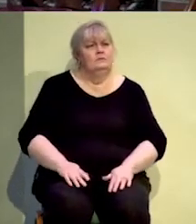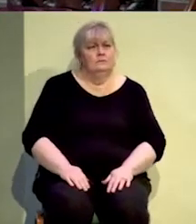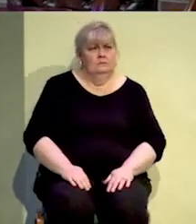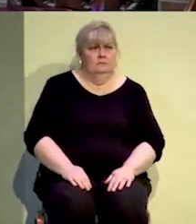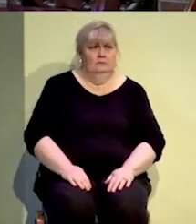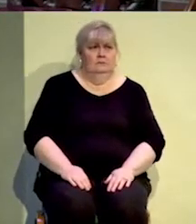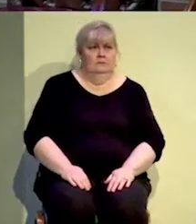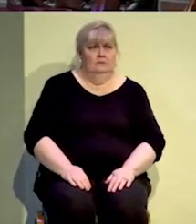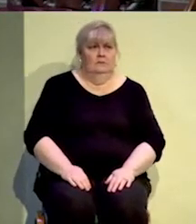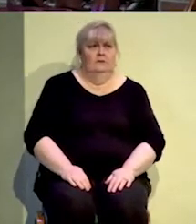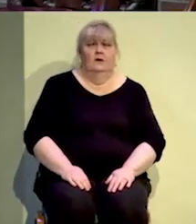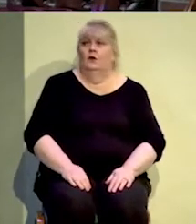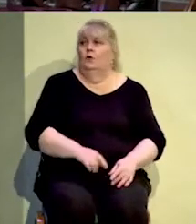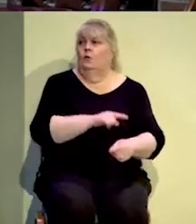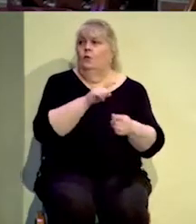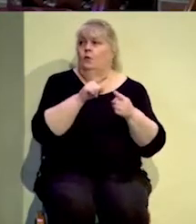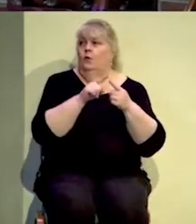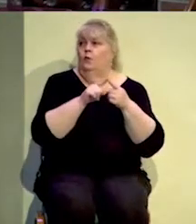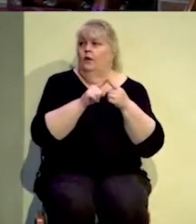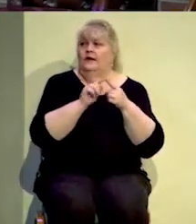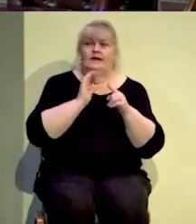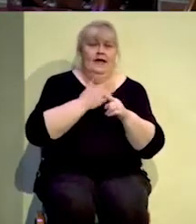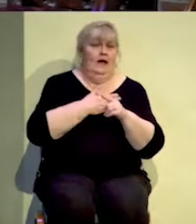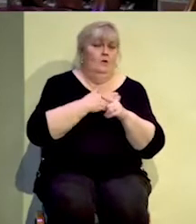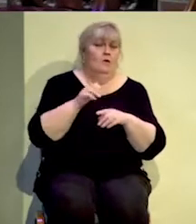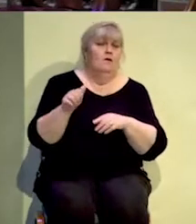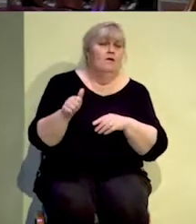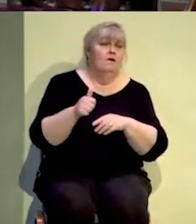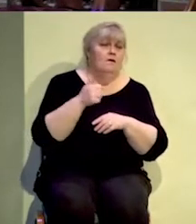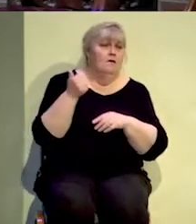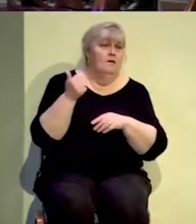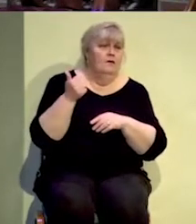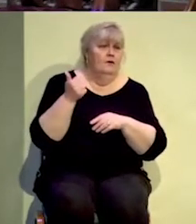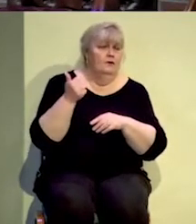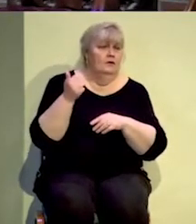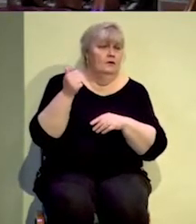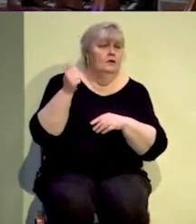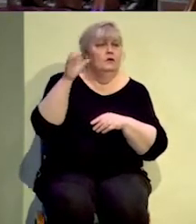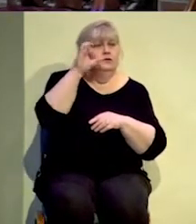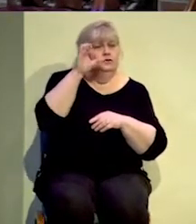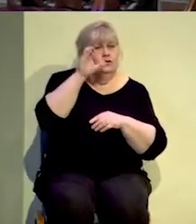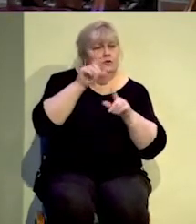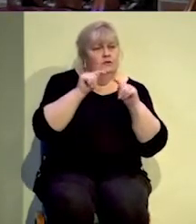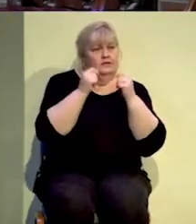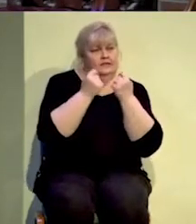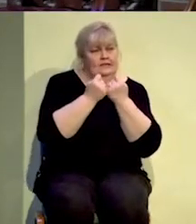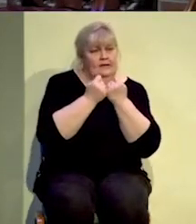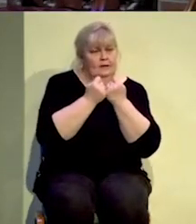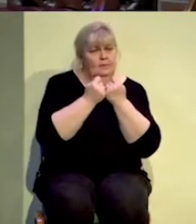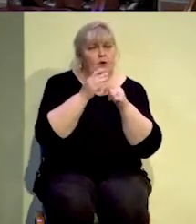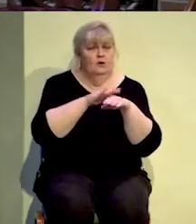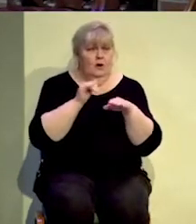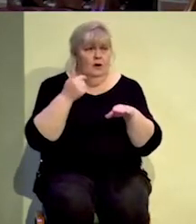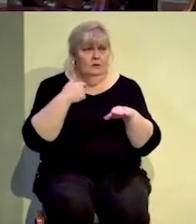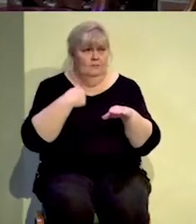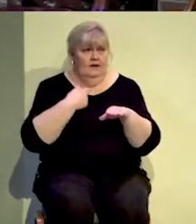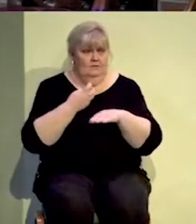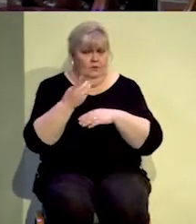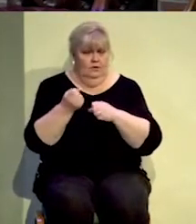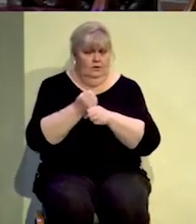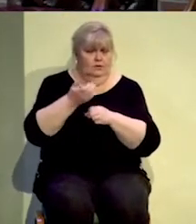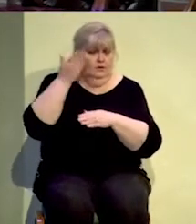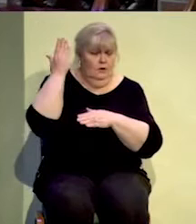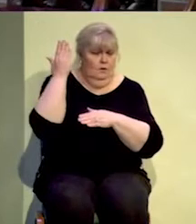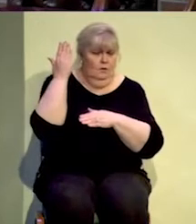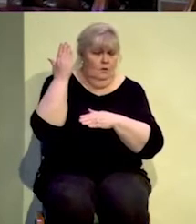When Brother Andy and Brother Mark and the rest of our pastor search team extended a call to me several years